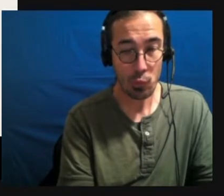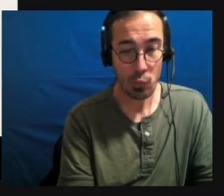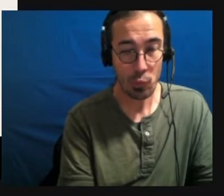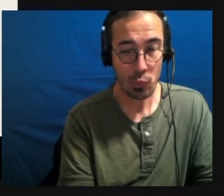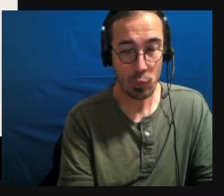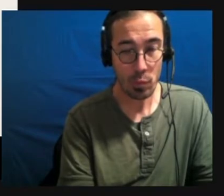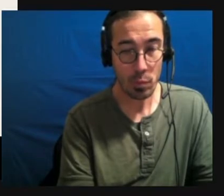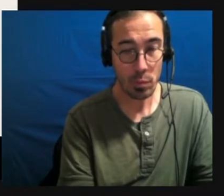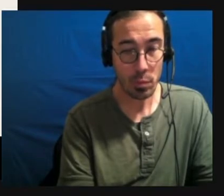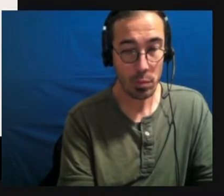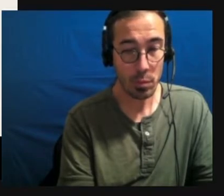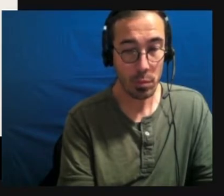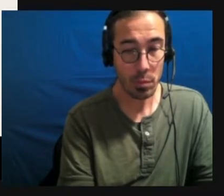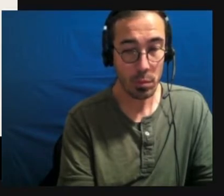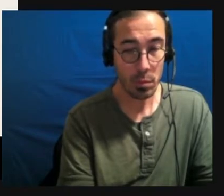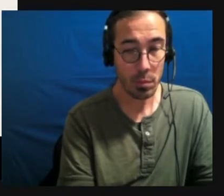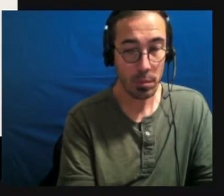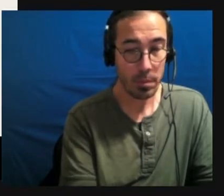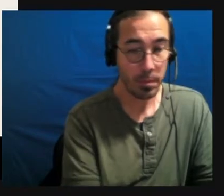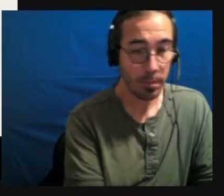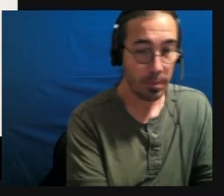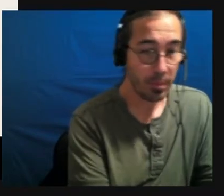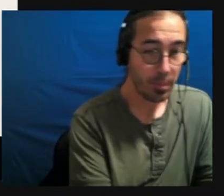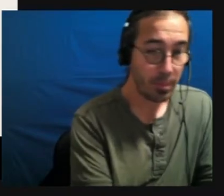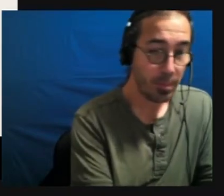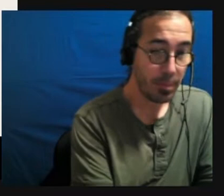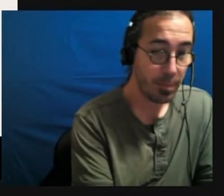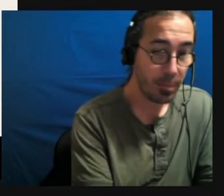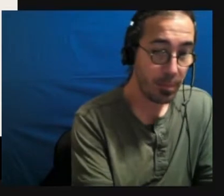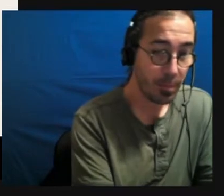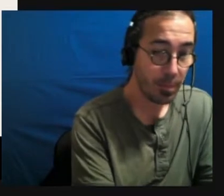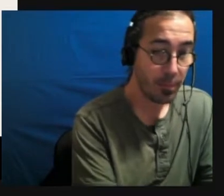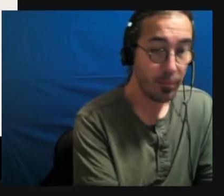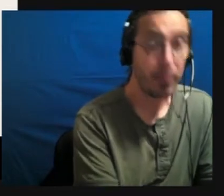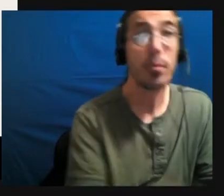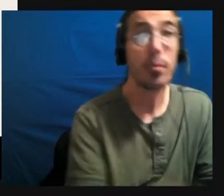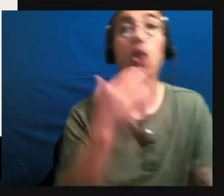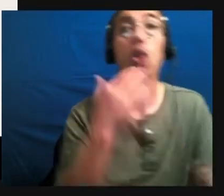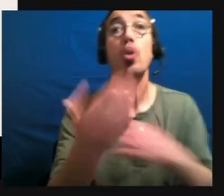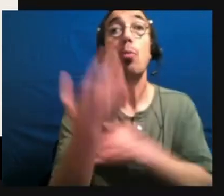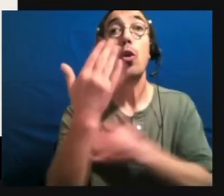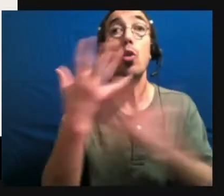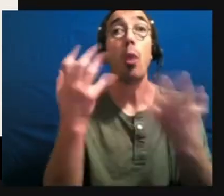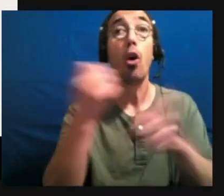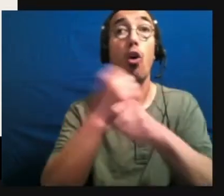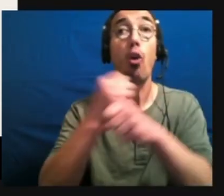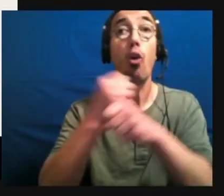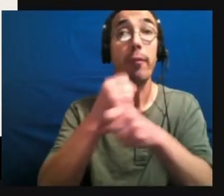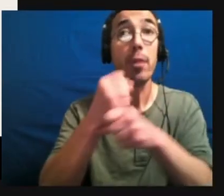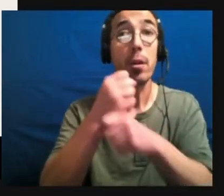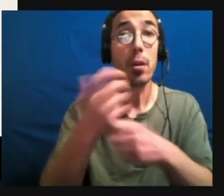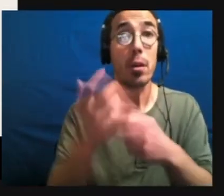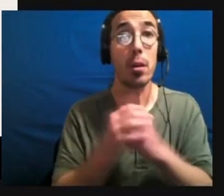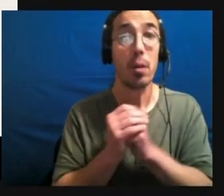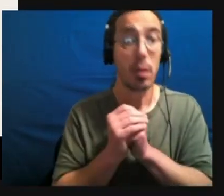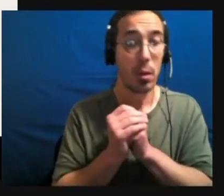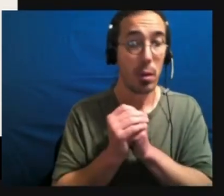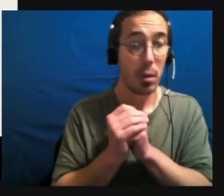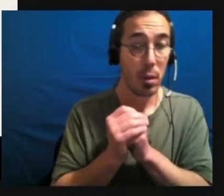Good morning. Coffee? Yes. mean, good. Sally Dibbs, Dibbs, Sally.